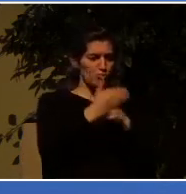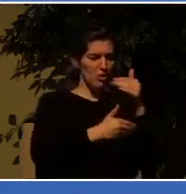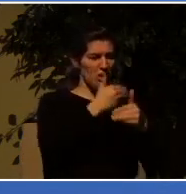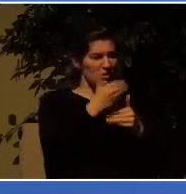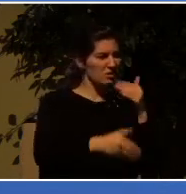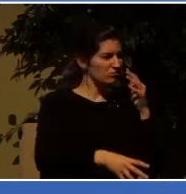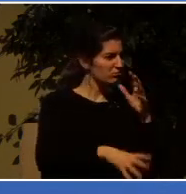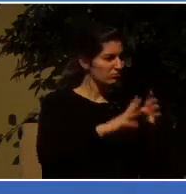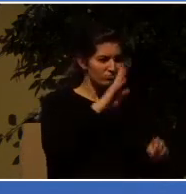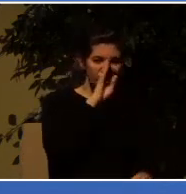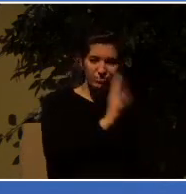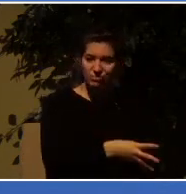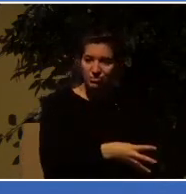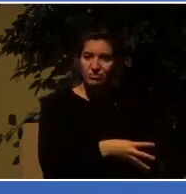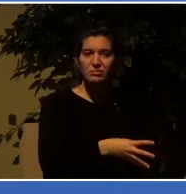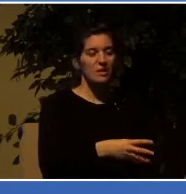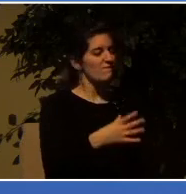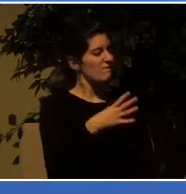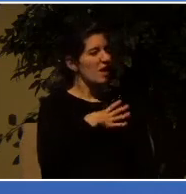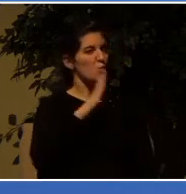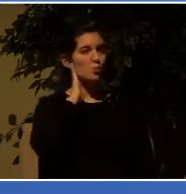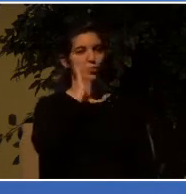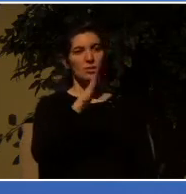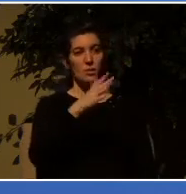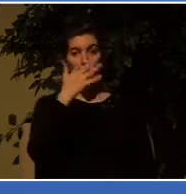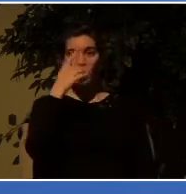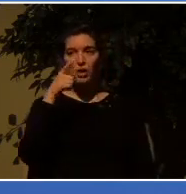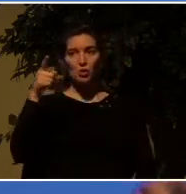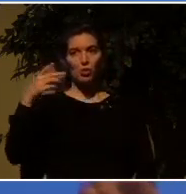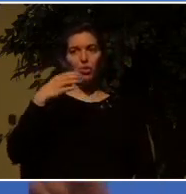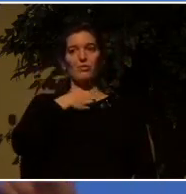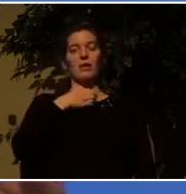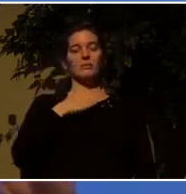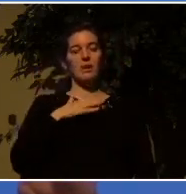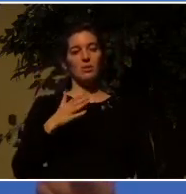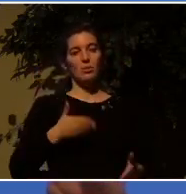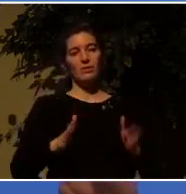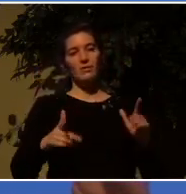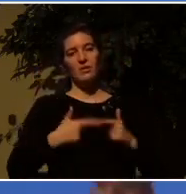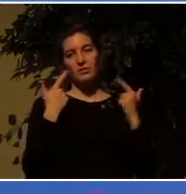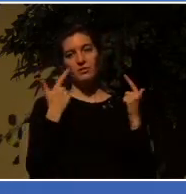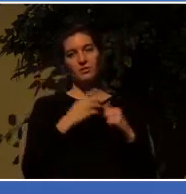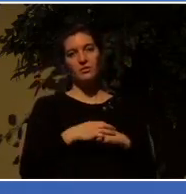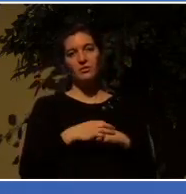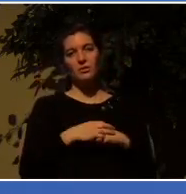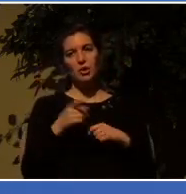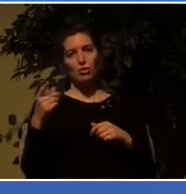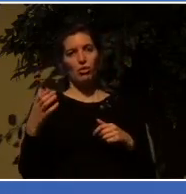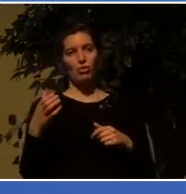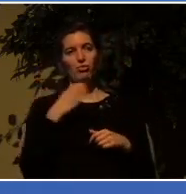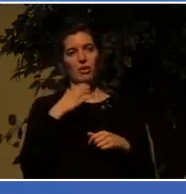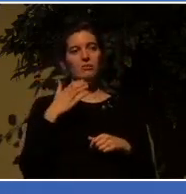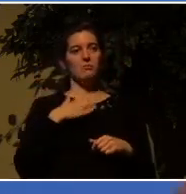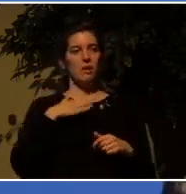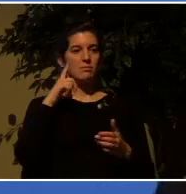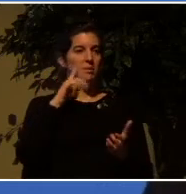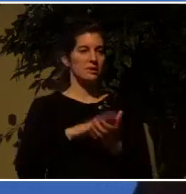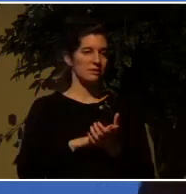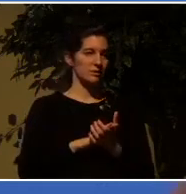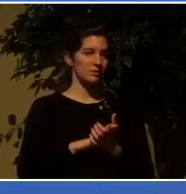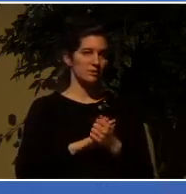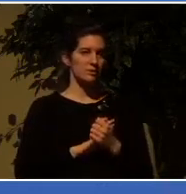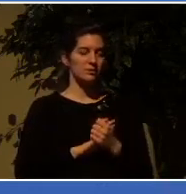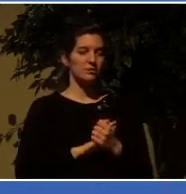because you are a threat to my way of life. You are a threat to everything that I stand for. And so